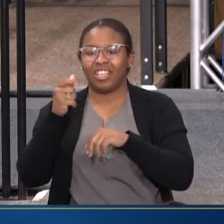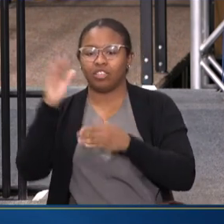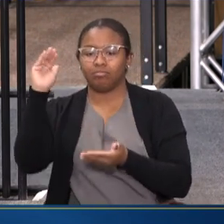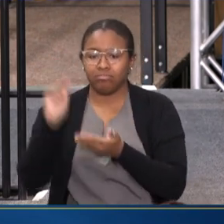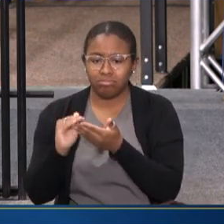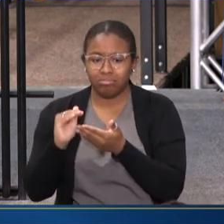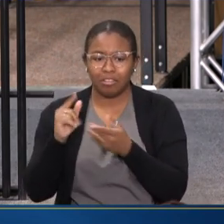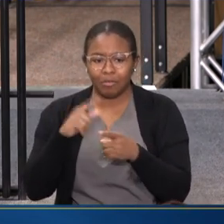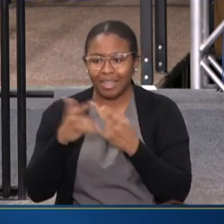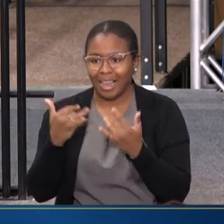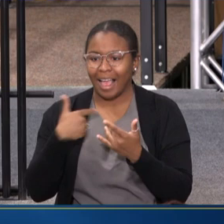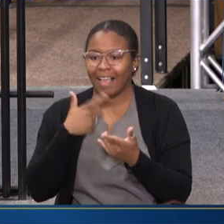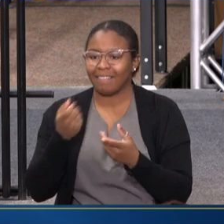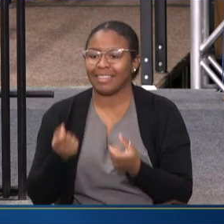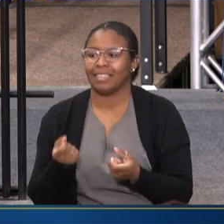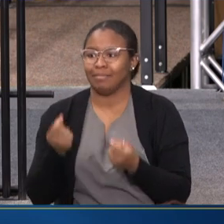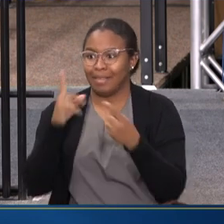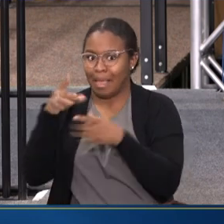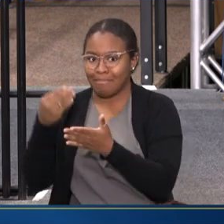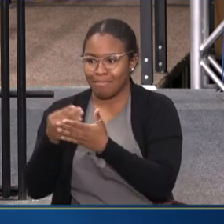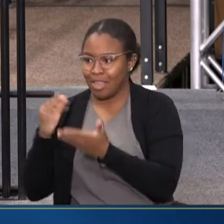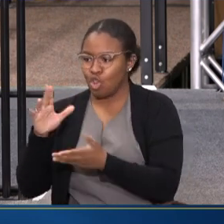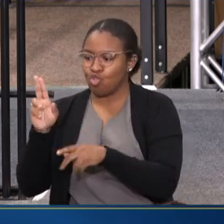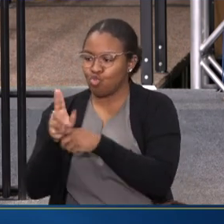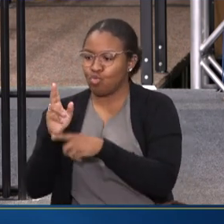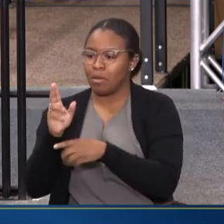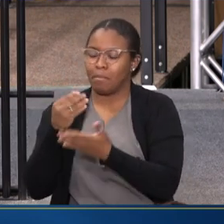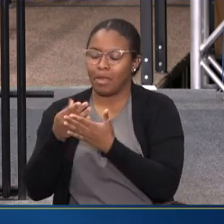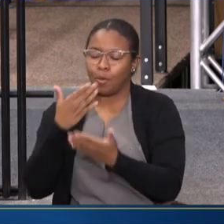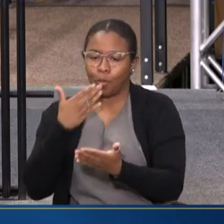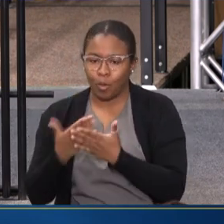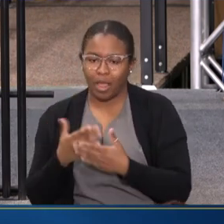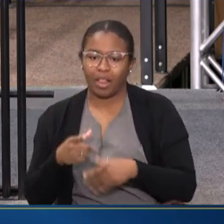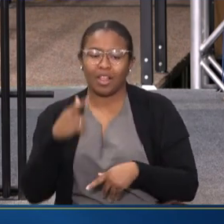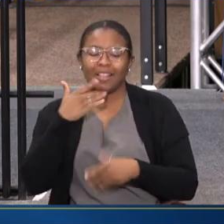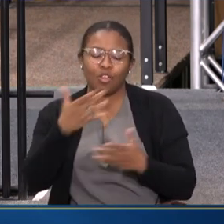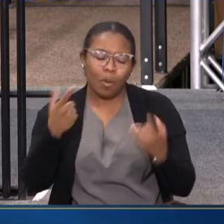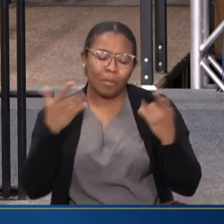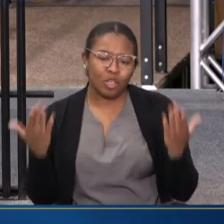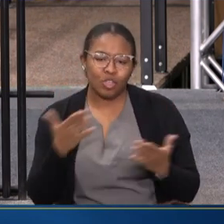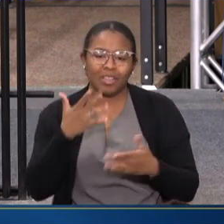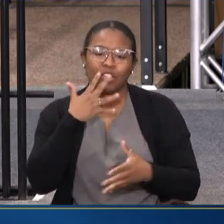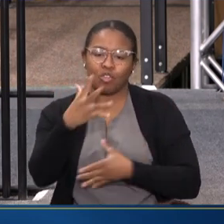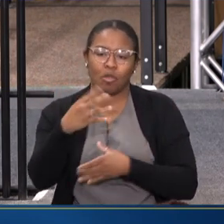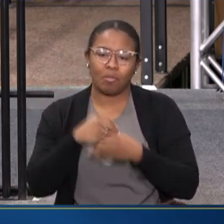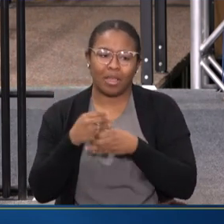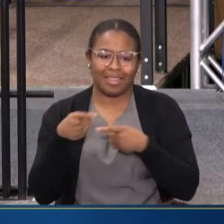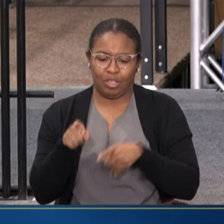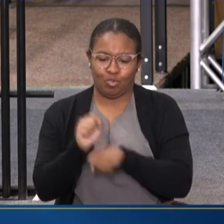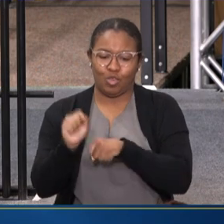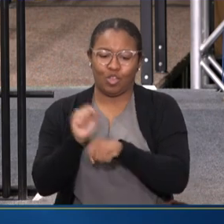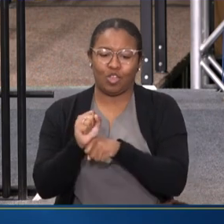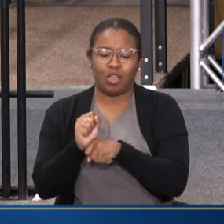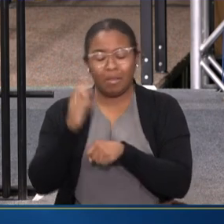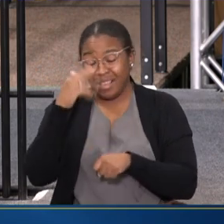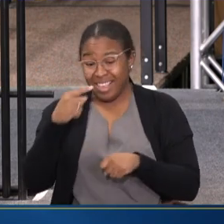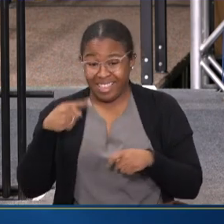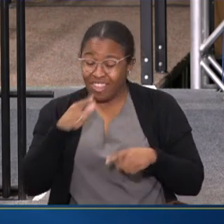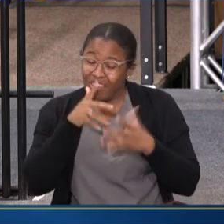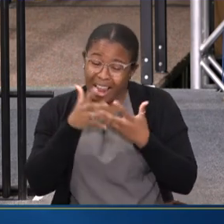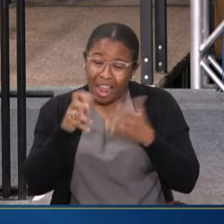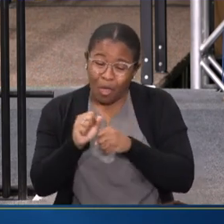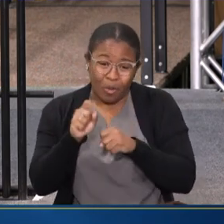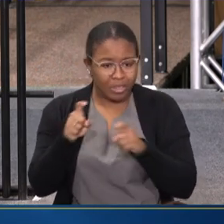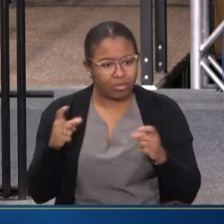WE'VE GOT TO SPEND THE MONEY. AND WE'VE GOT TO MAKE A CHANGE. SO THANK YOU FOR BEING HERE. THANKS FOR BEING PART OF THIS CRUSADE. BECAUSE IT'S A LOT OF